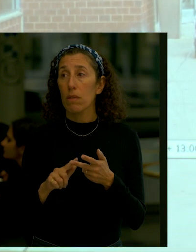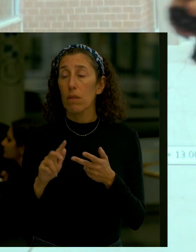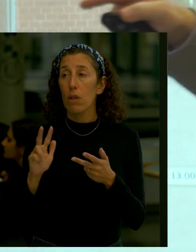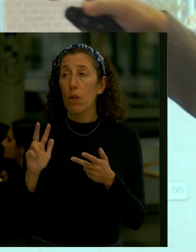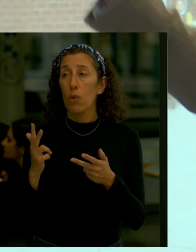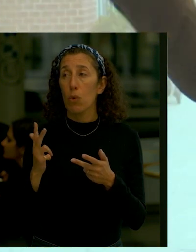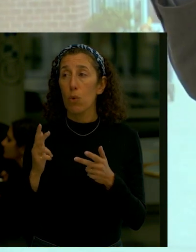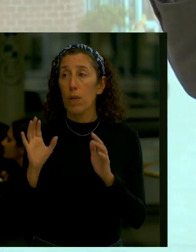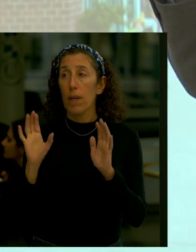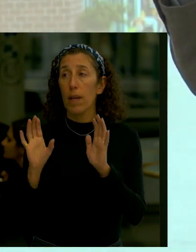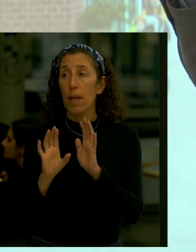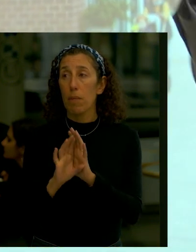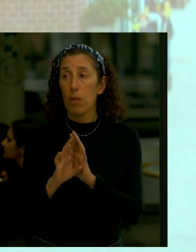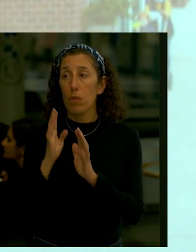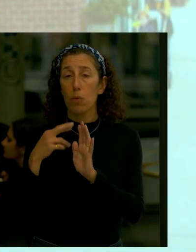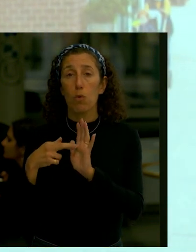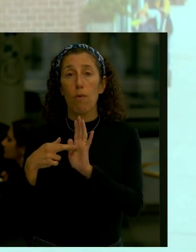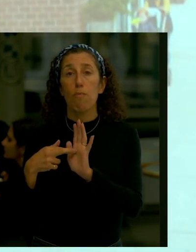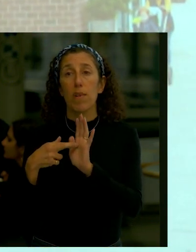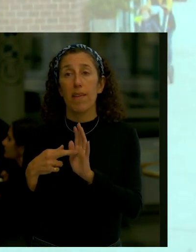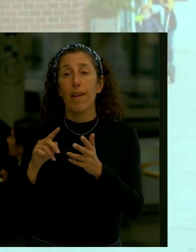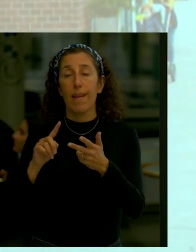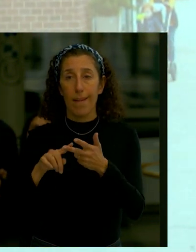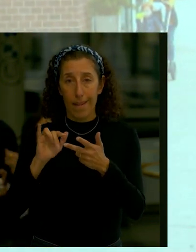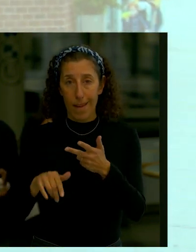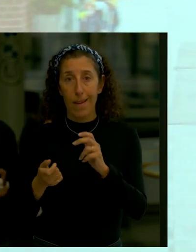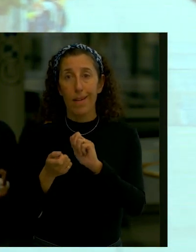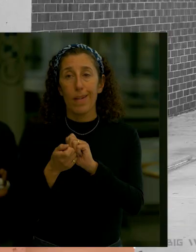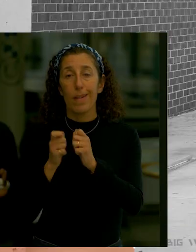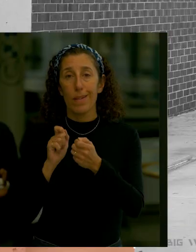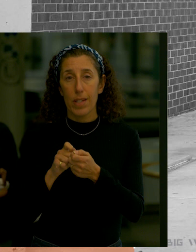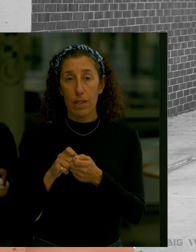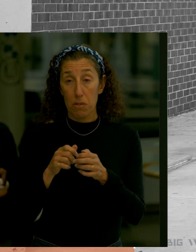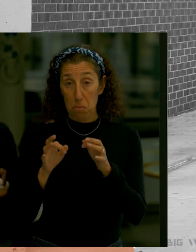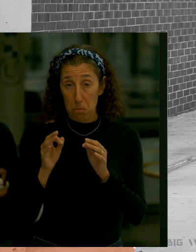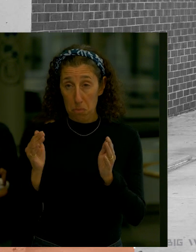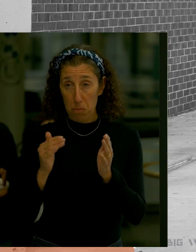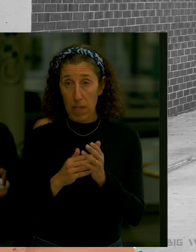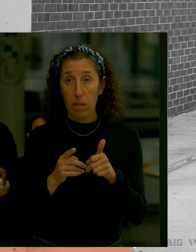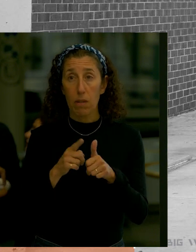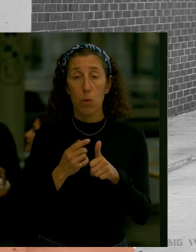represent that change so let's try that so here's the today